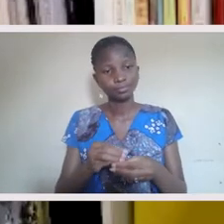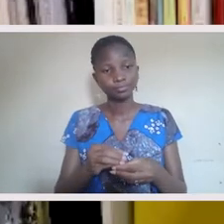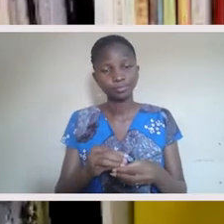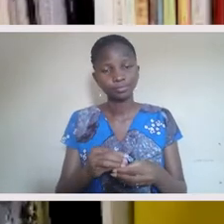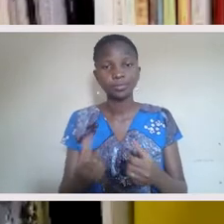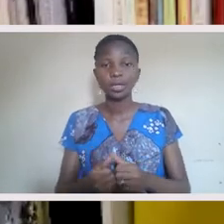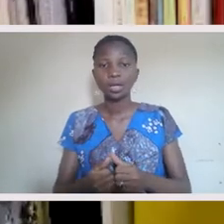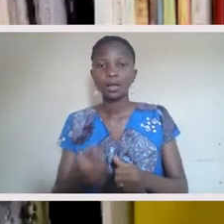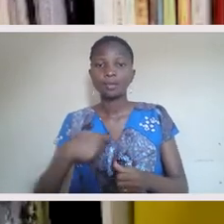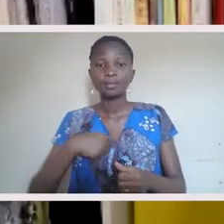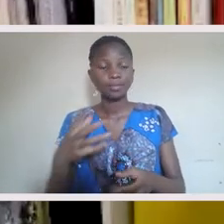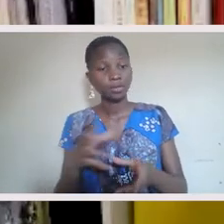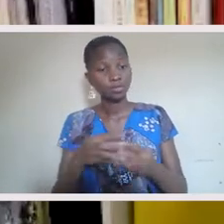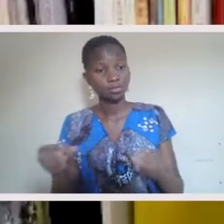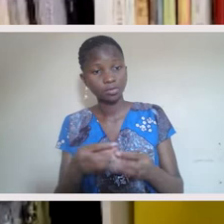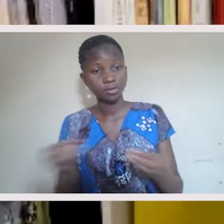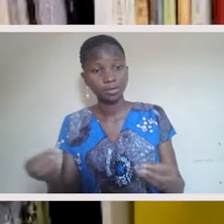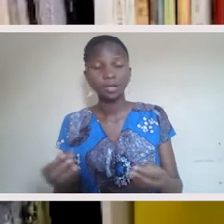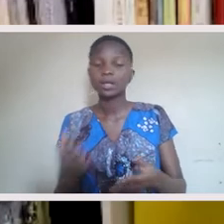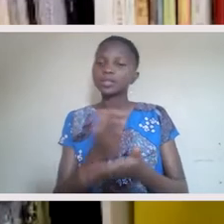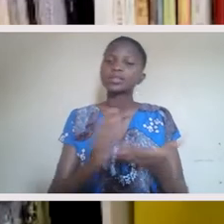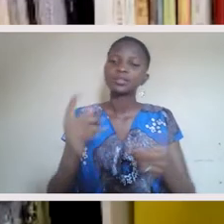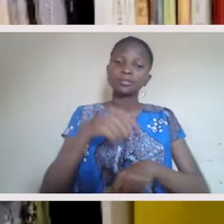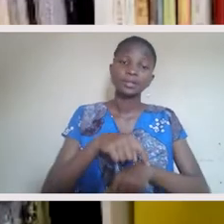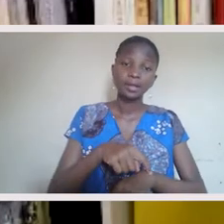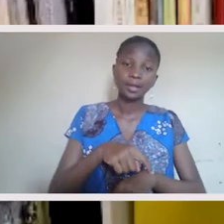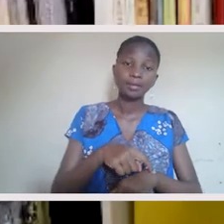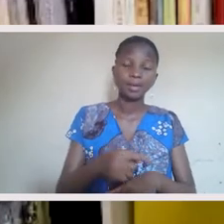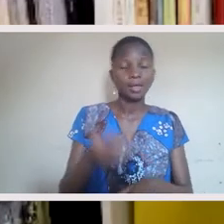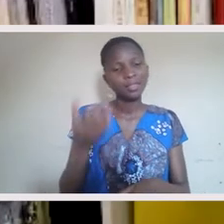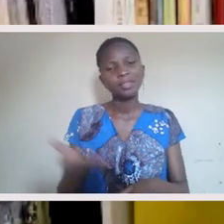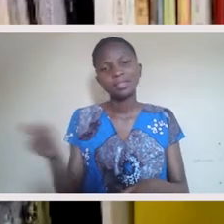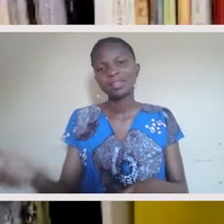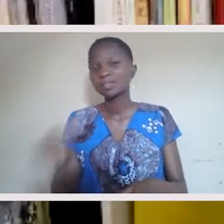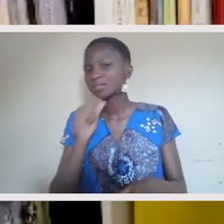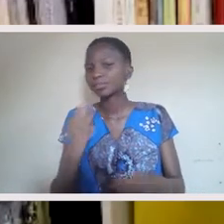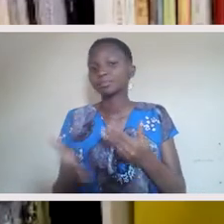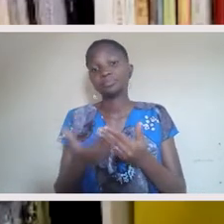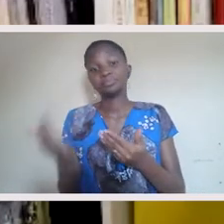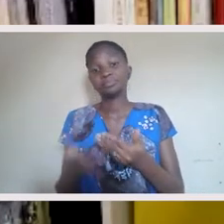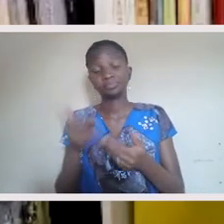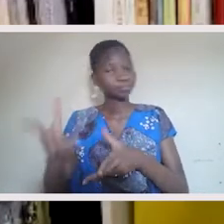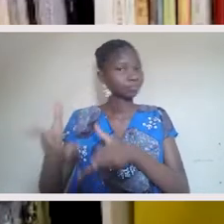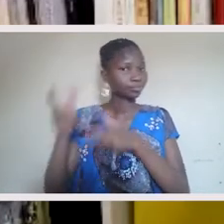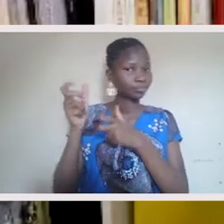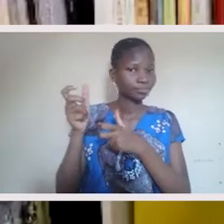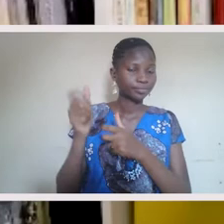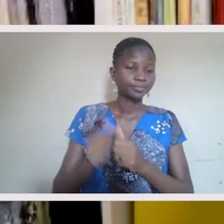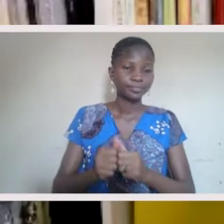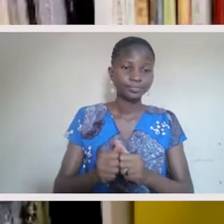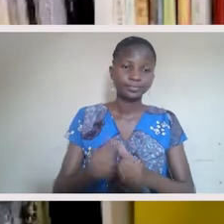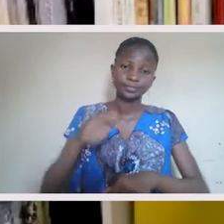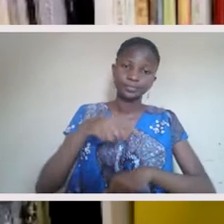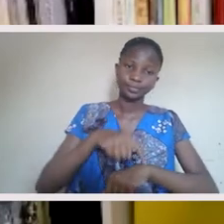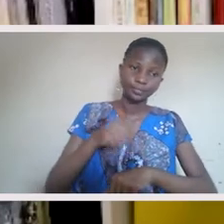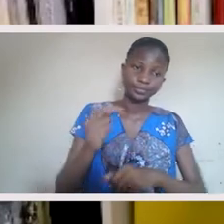to say is often the tough thing that at times folks don't like to hear. And that is there are times and